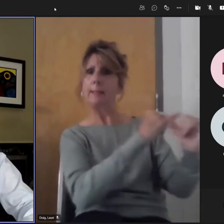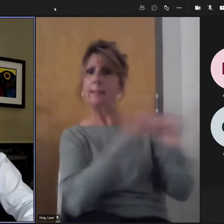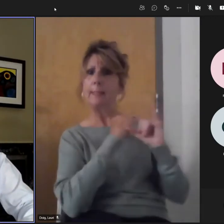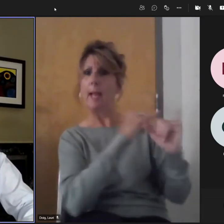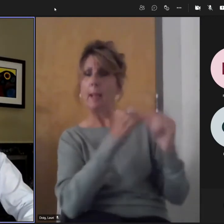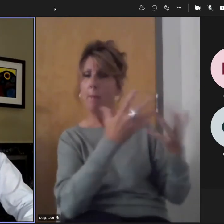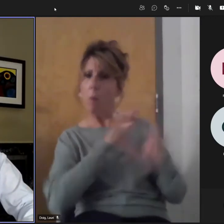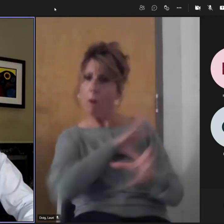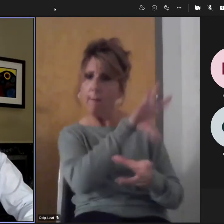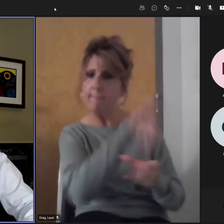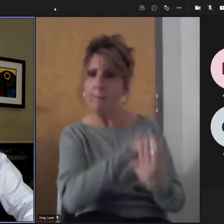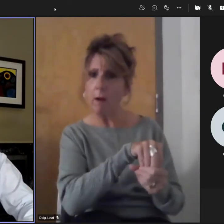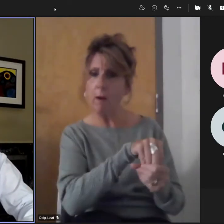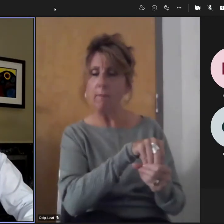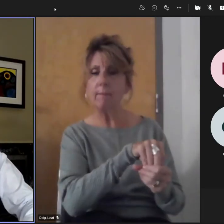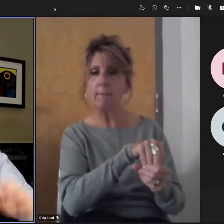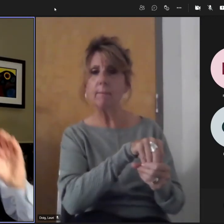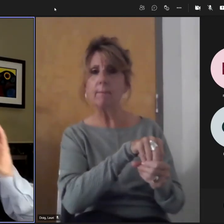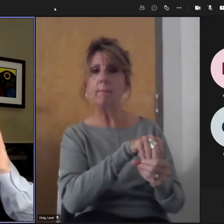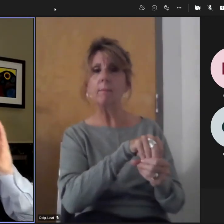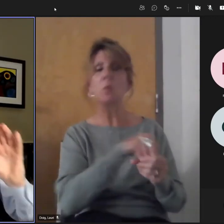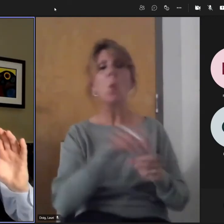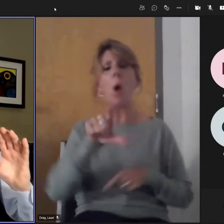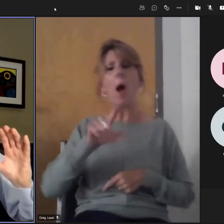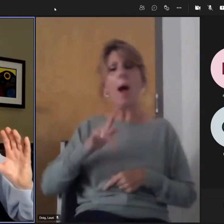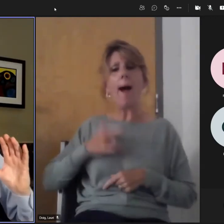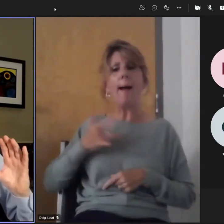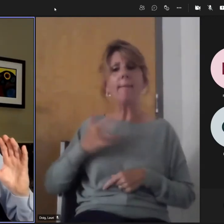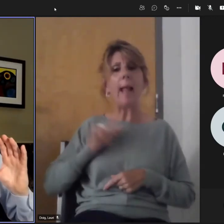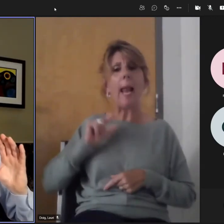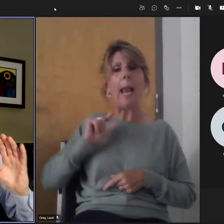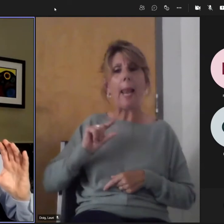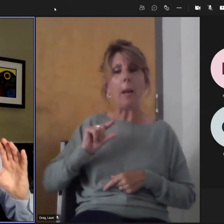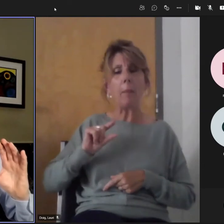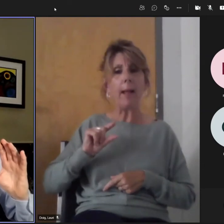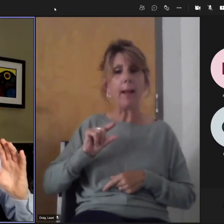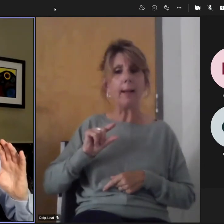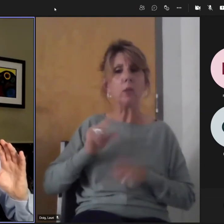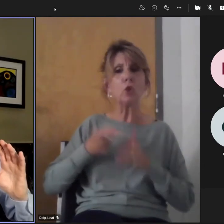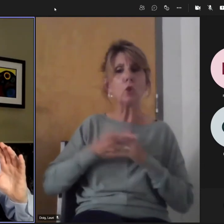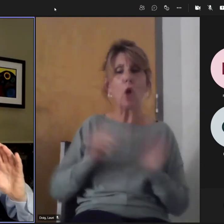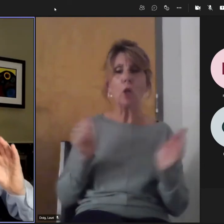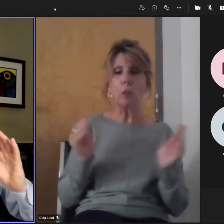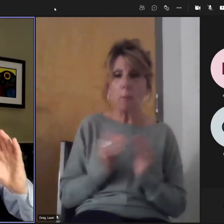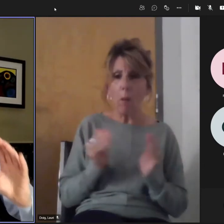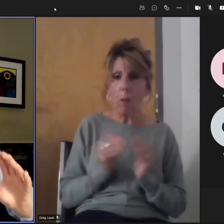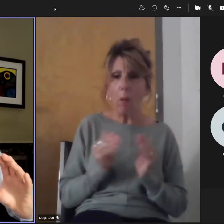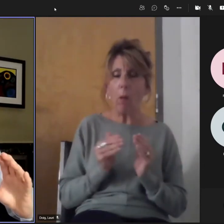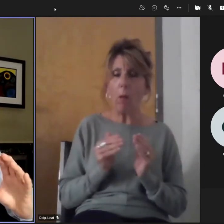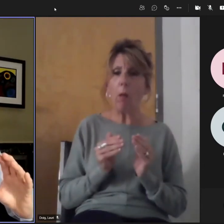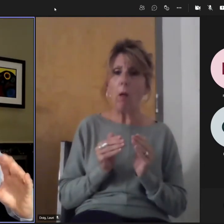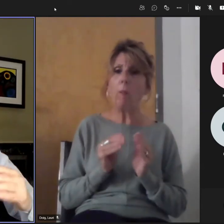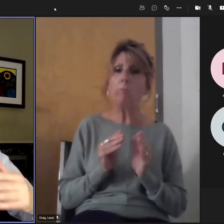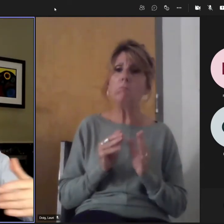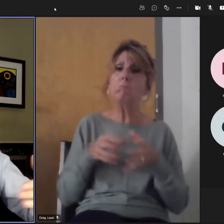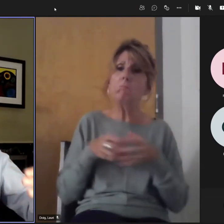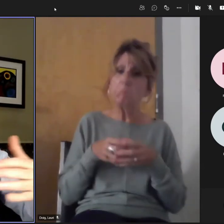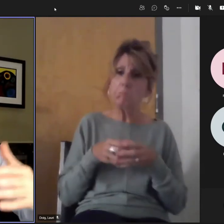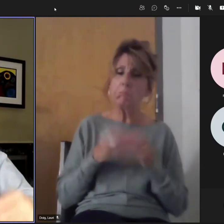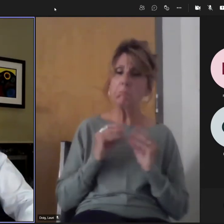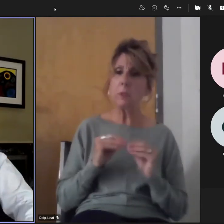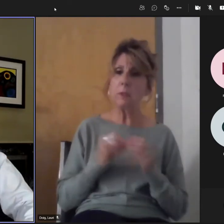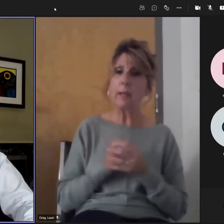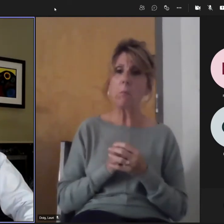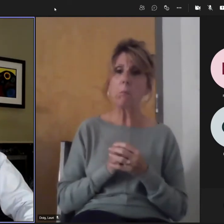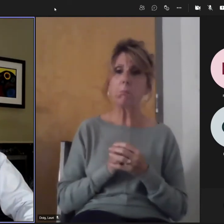them to come in. So I think it's incremental, but it's an whole system mindset from day one. It's incremental, the pathways to